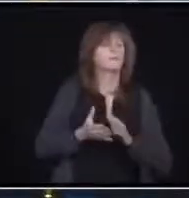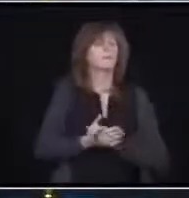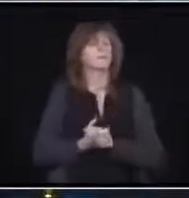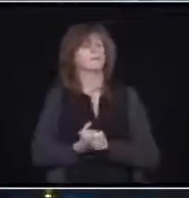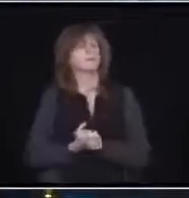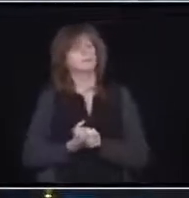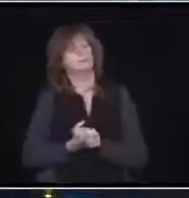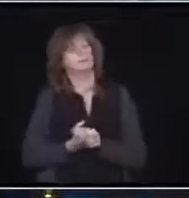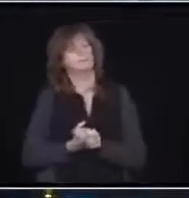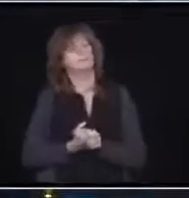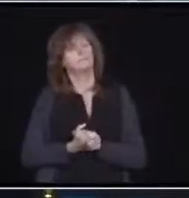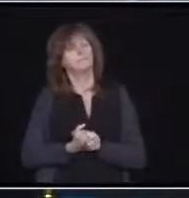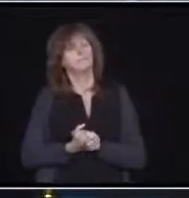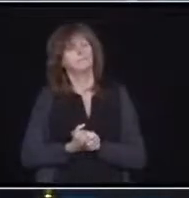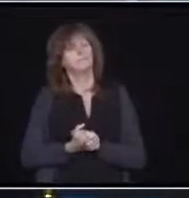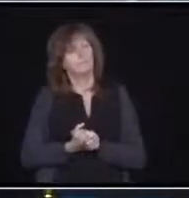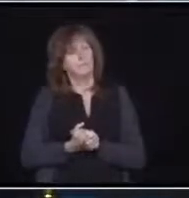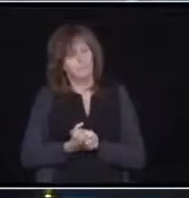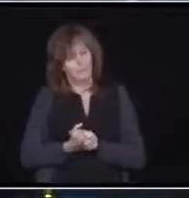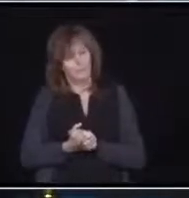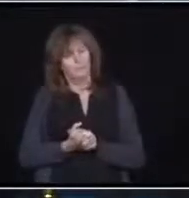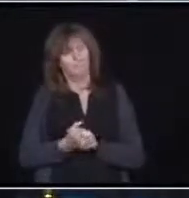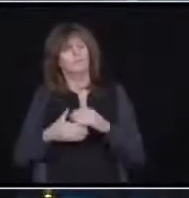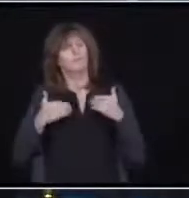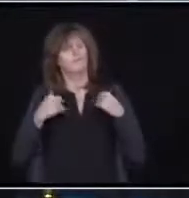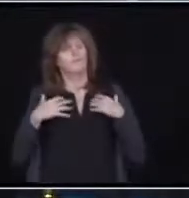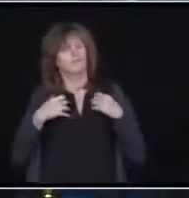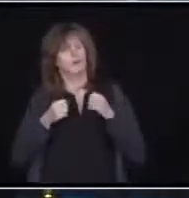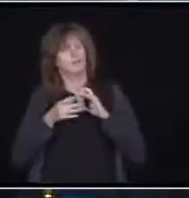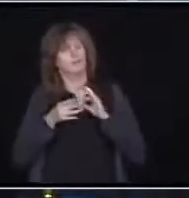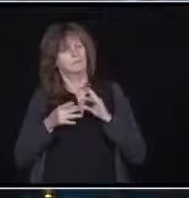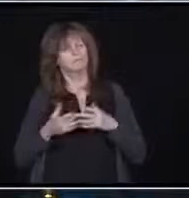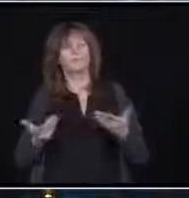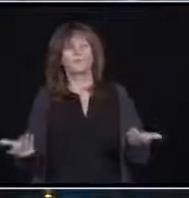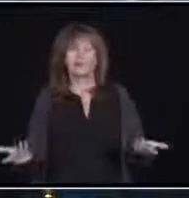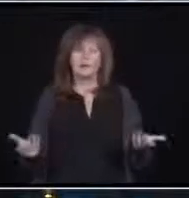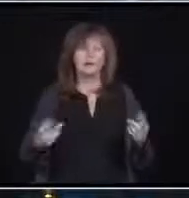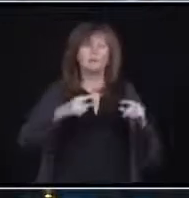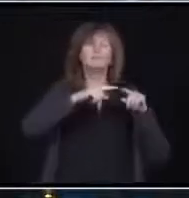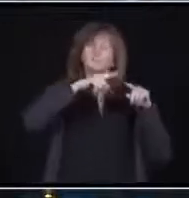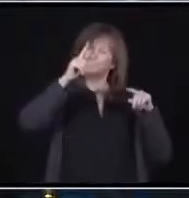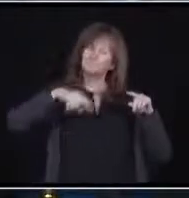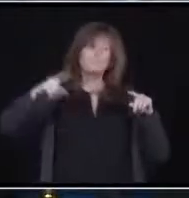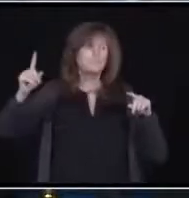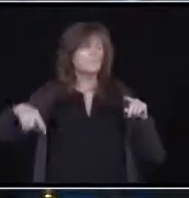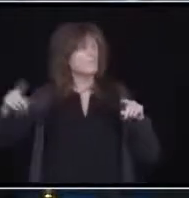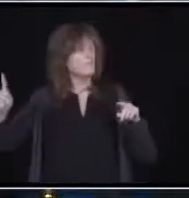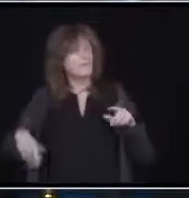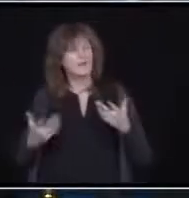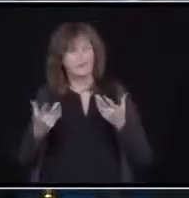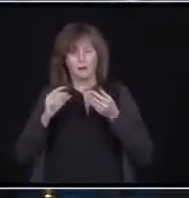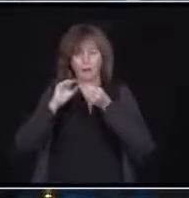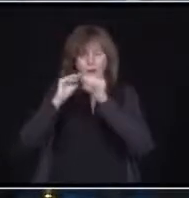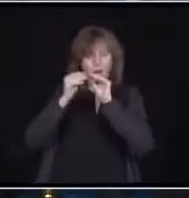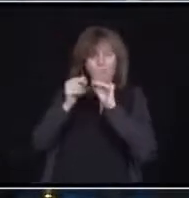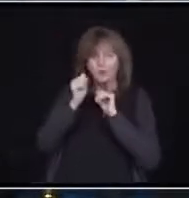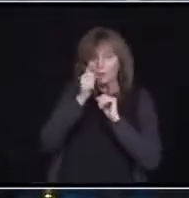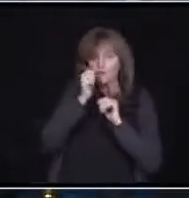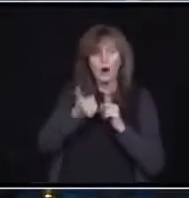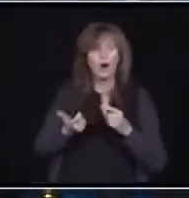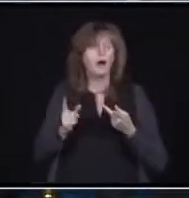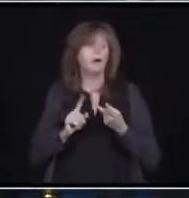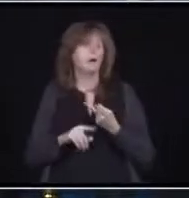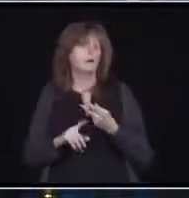Well, we take a look at a variety of issues. Of course, the number of the increase in case counts on a daily basis where they're happening, the